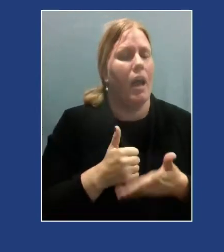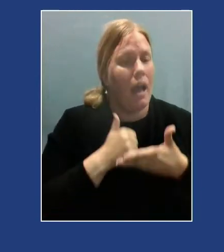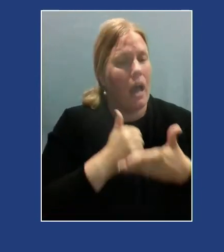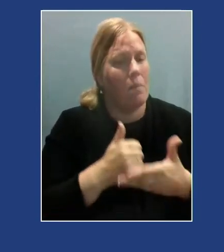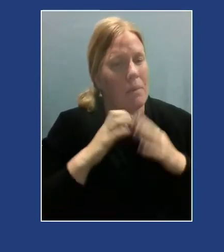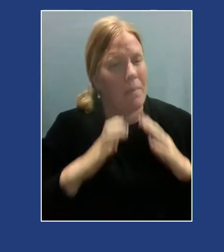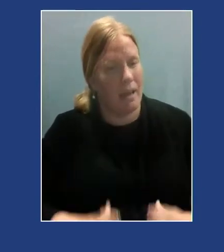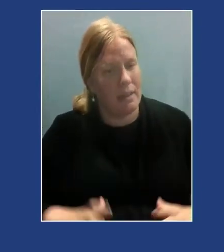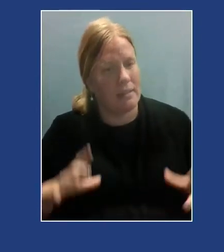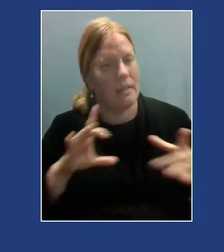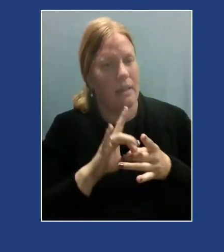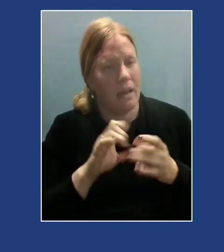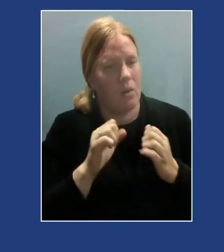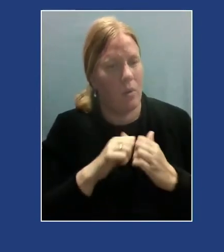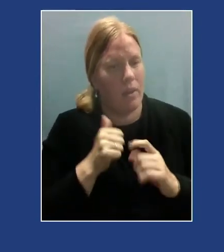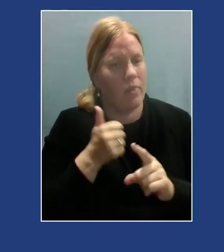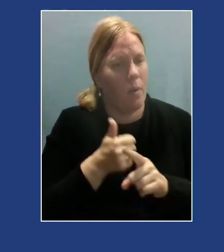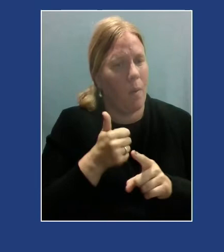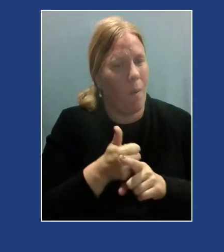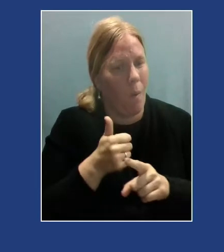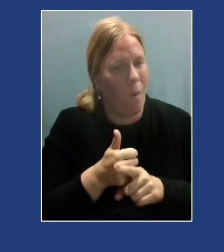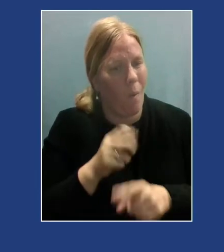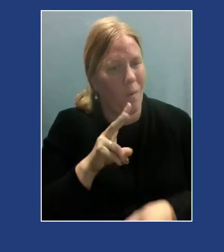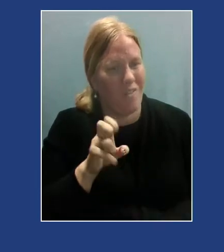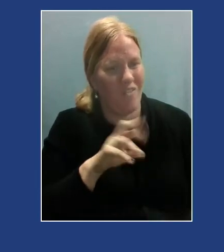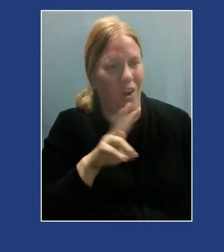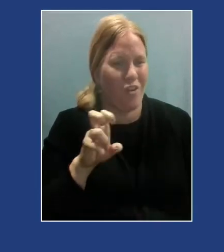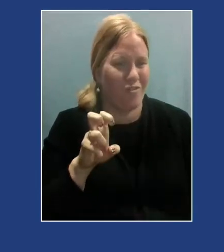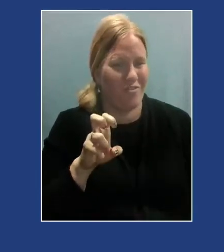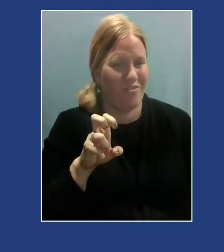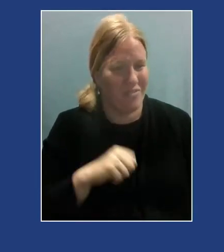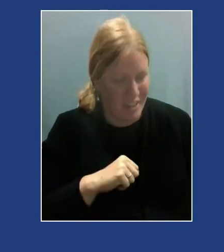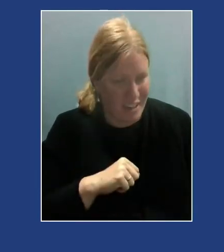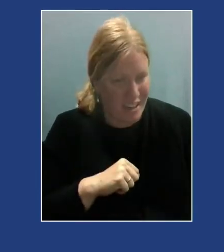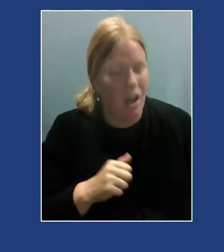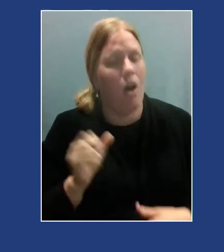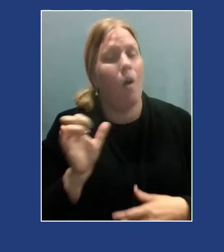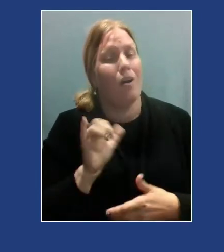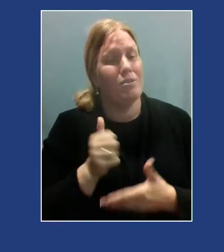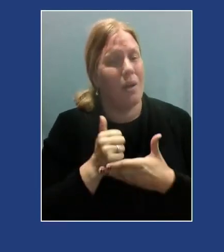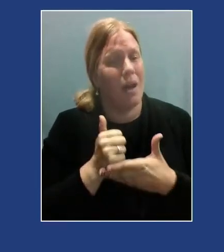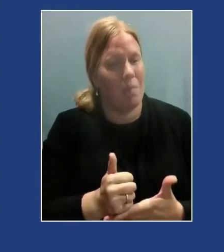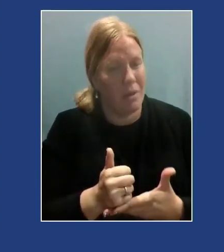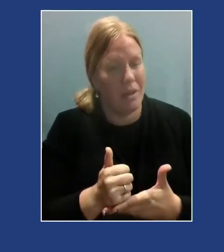clients connect to their own vibrancy. And also being in balance and in harmony with nature.